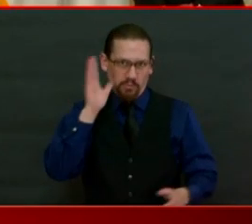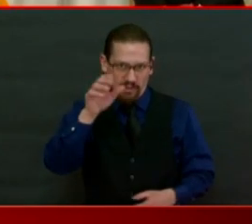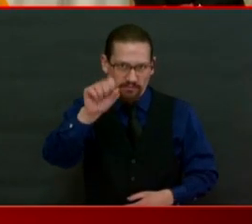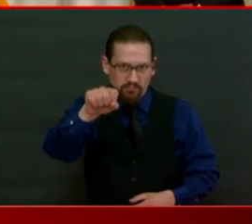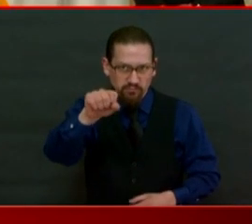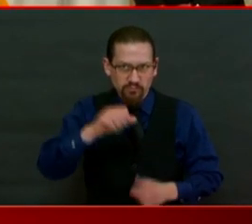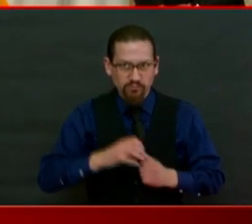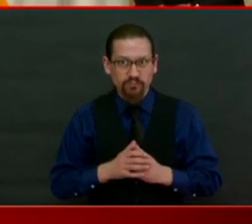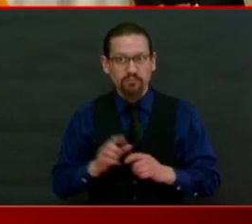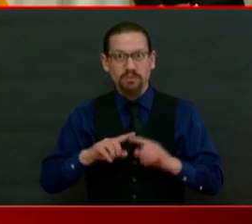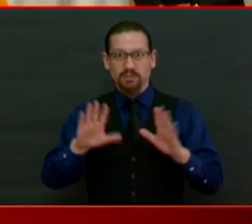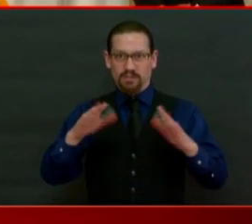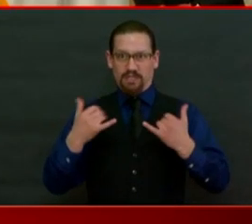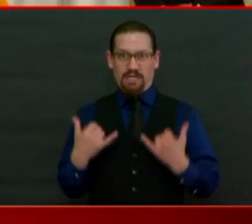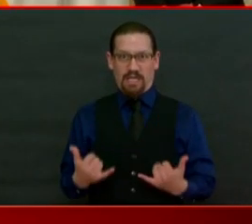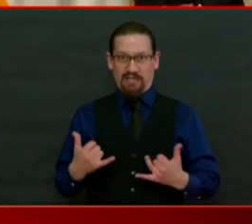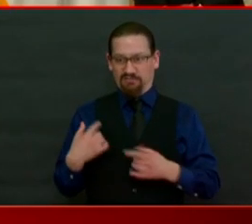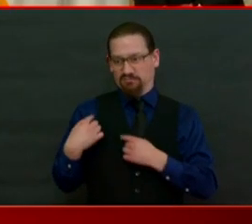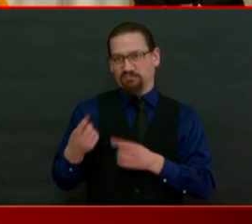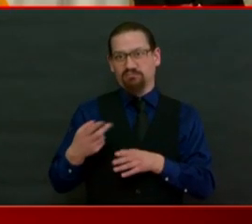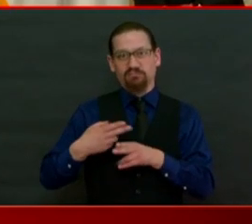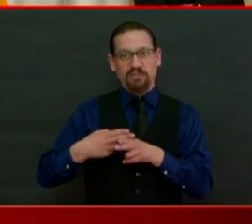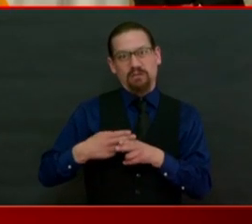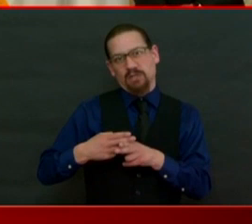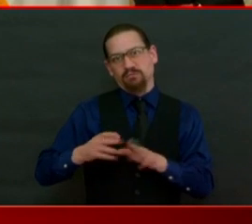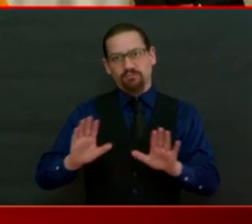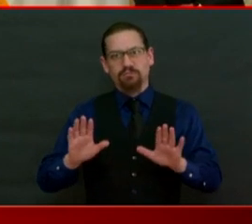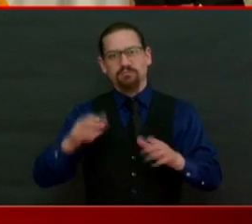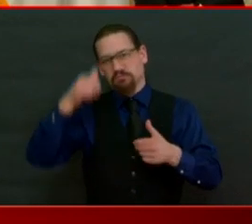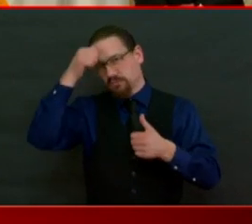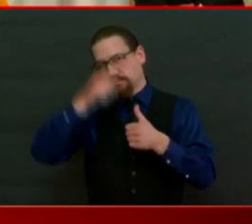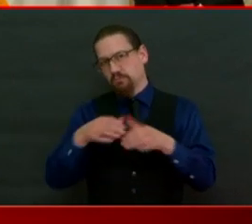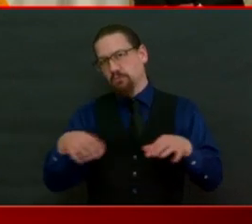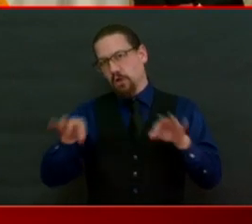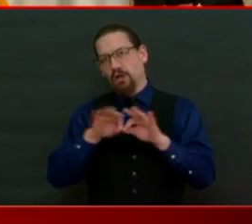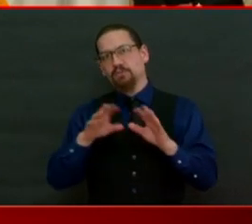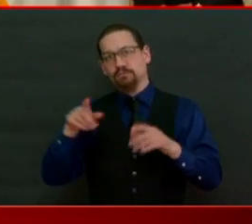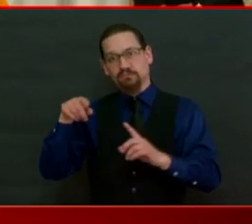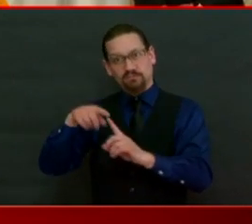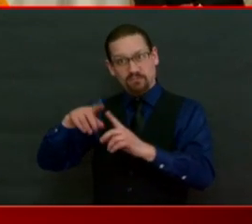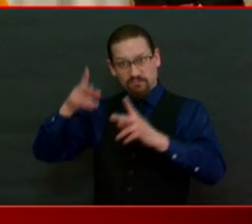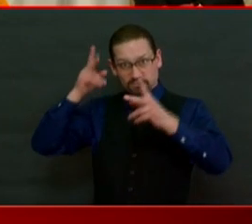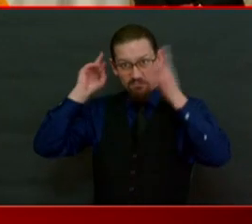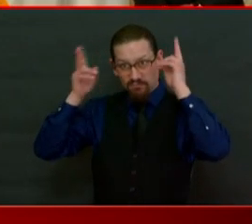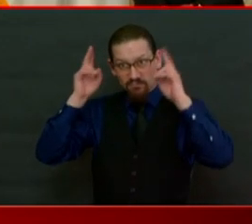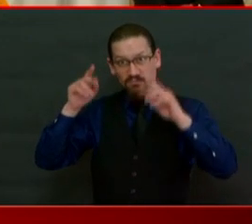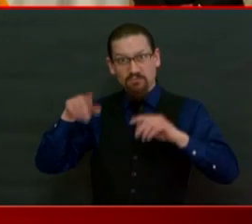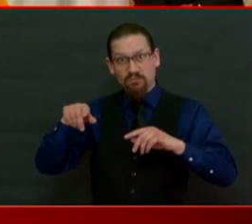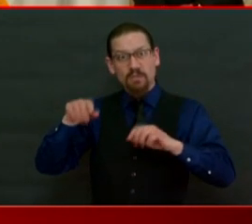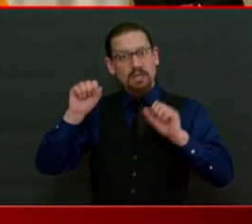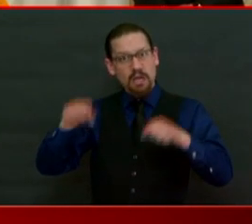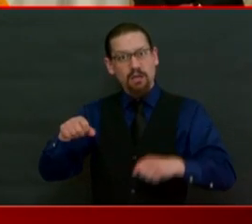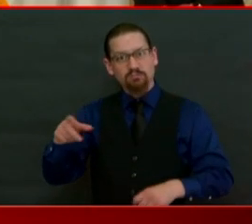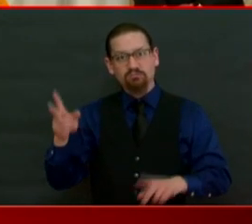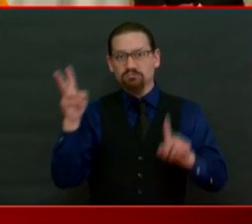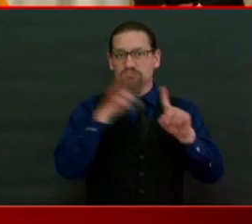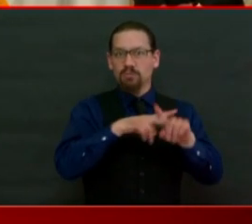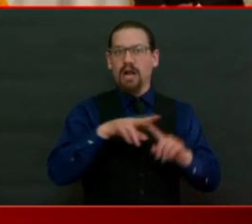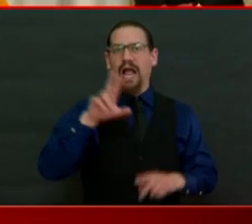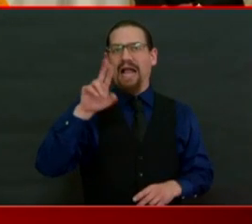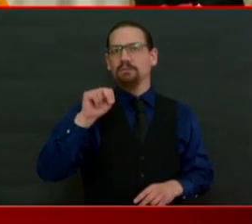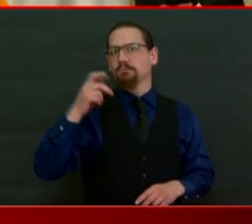just remember that you are eligible for unemployment insurance, hairdressers, barbers,